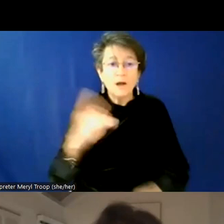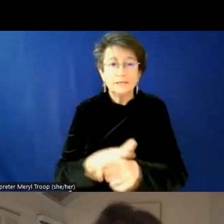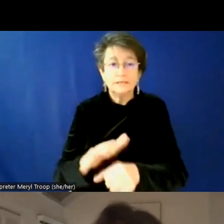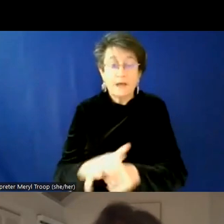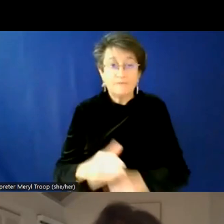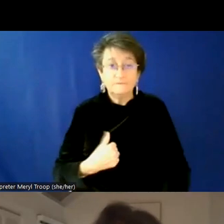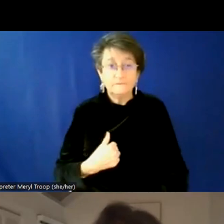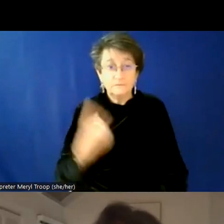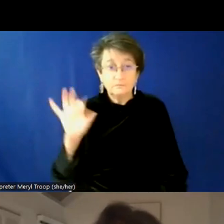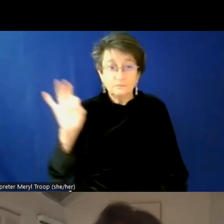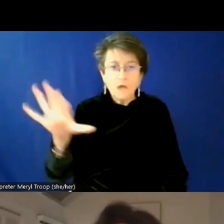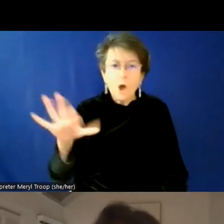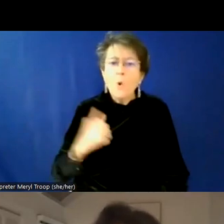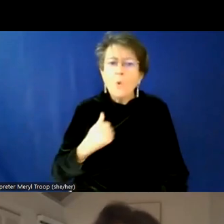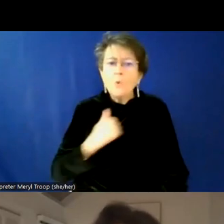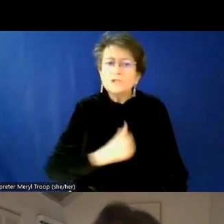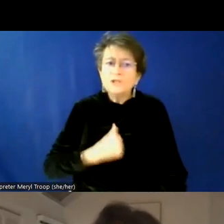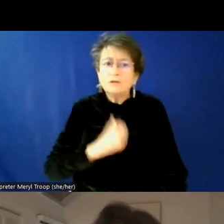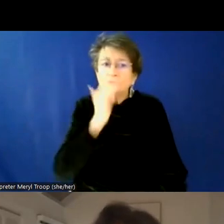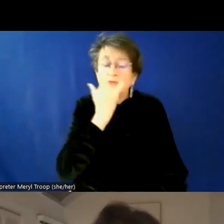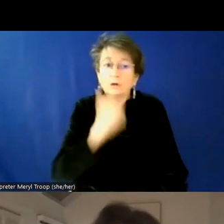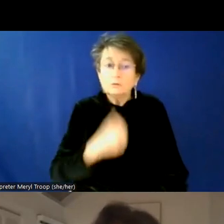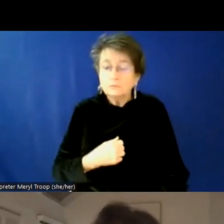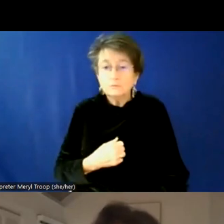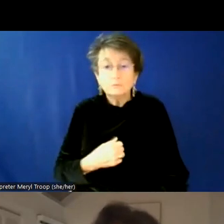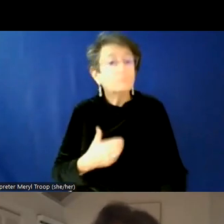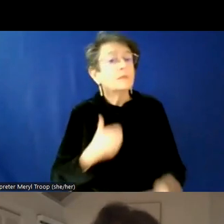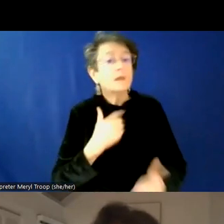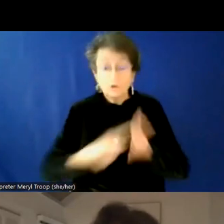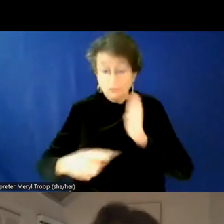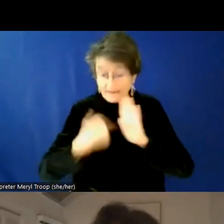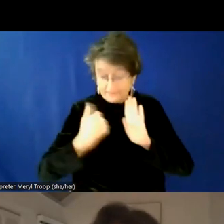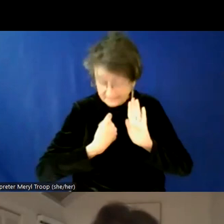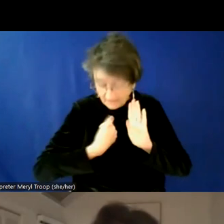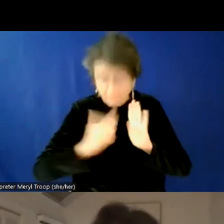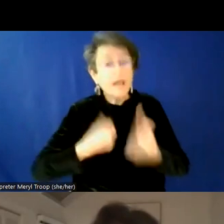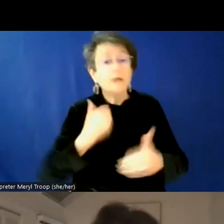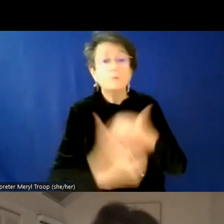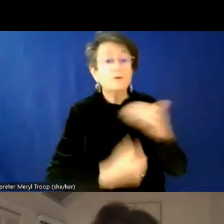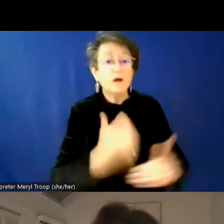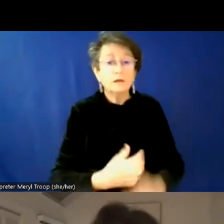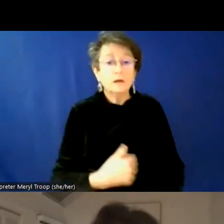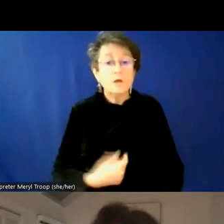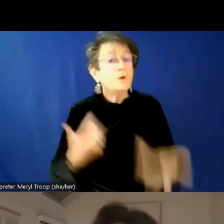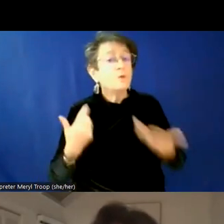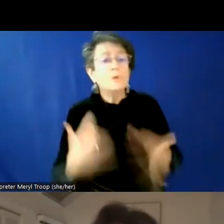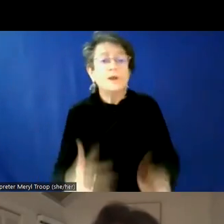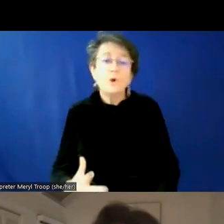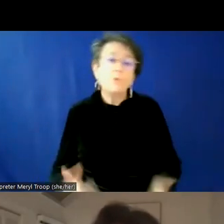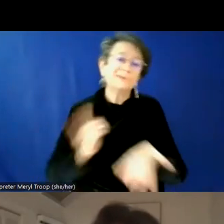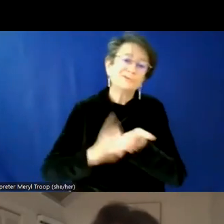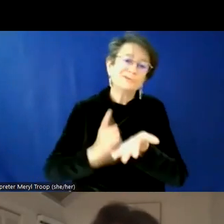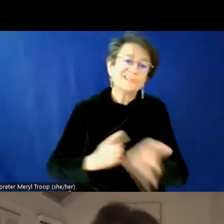feel better, but one sorry is acceptable. Correct yourself and move on. Uh, you know, most trans people, we don't want to have a conversation about it.